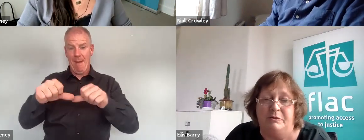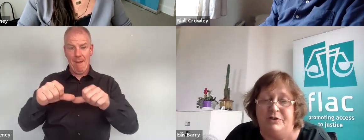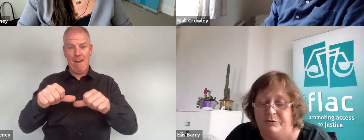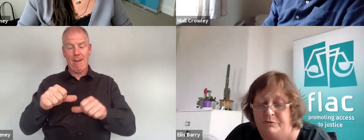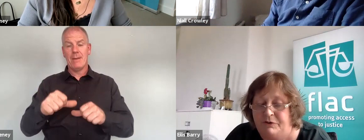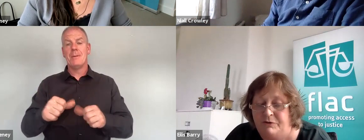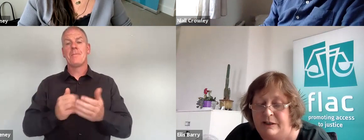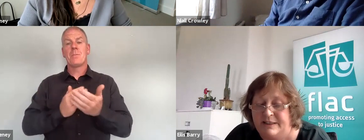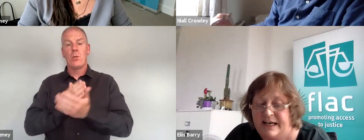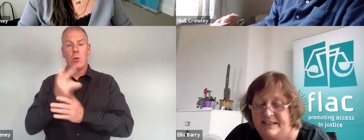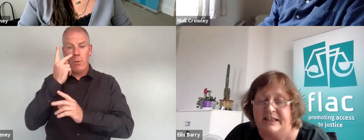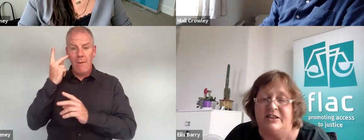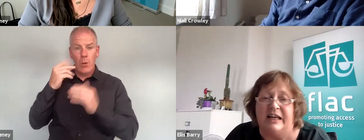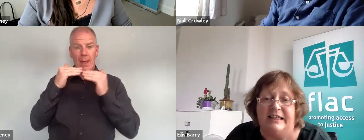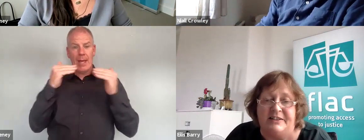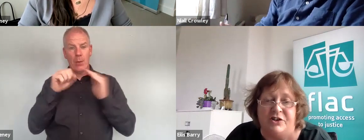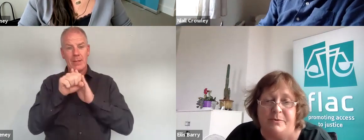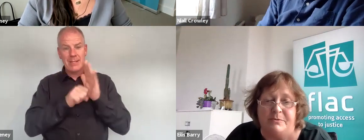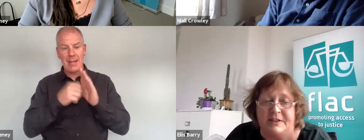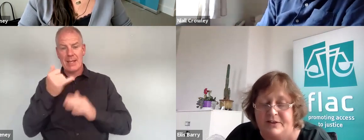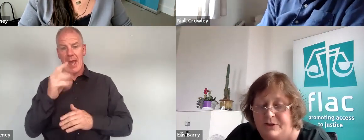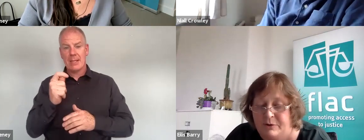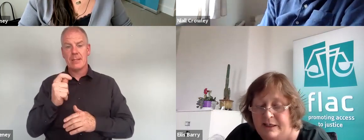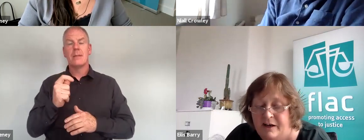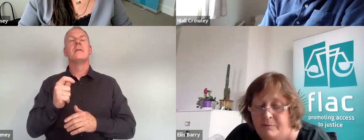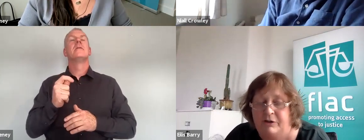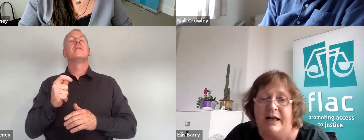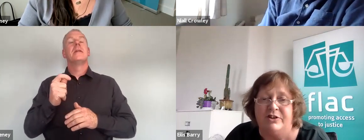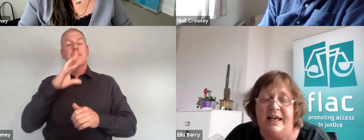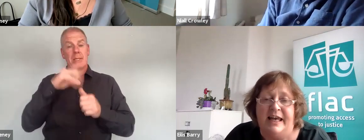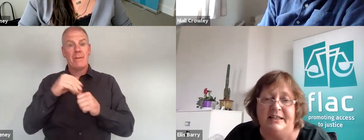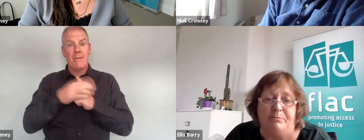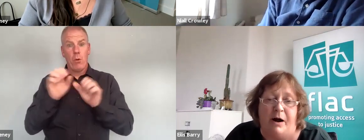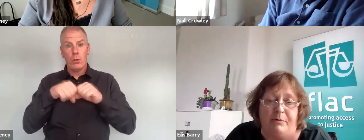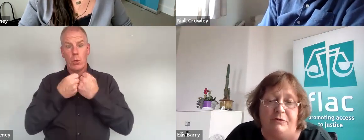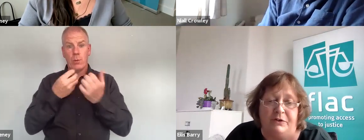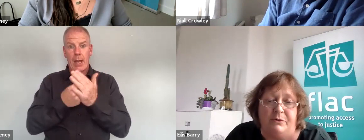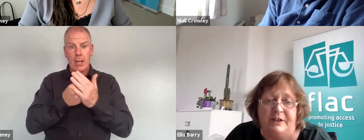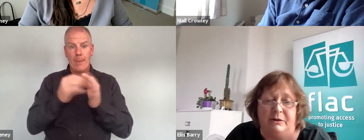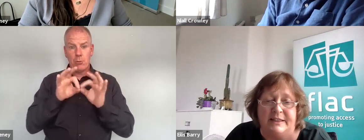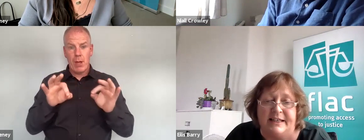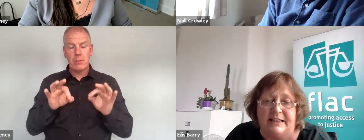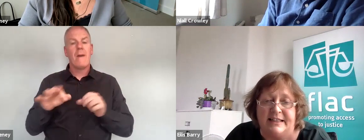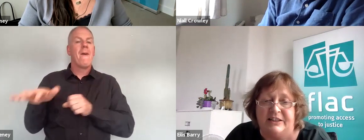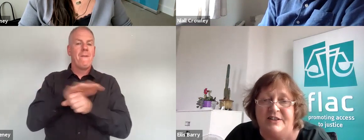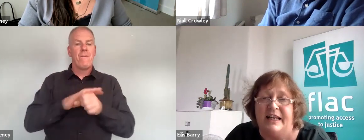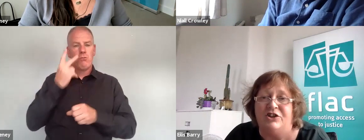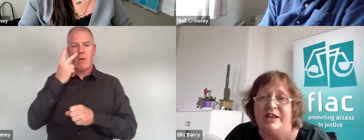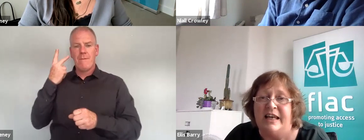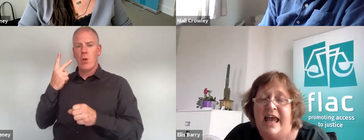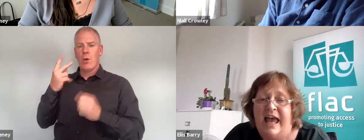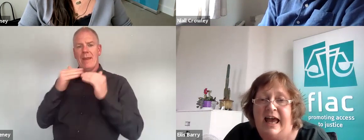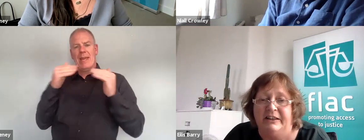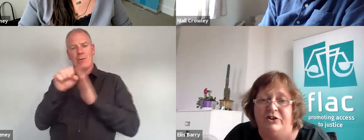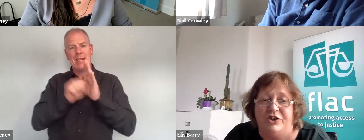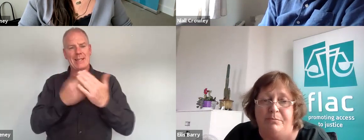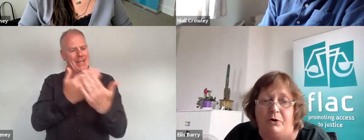to review the Equal Status Act at least in terms of the socio-economic grant is a proper review of the Equal Status legislation